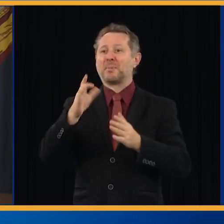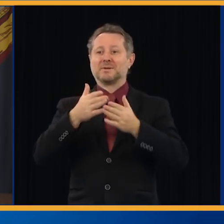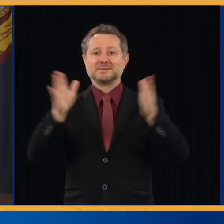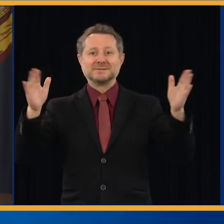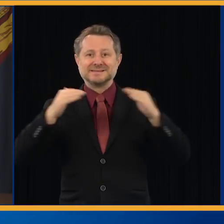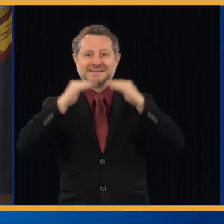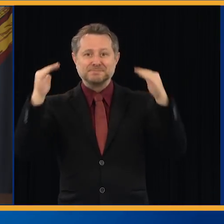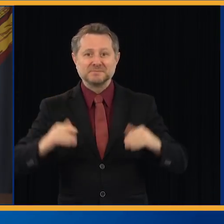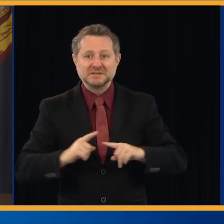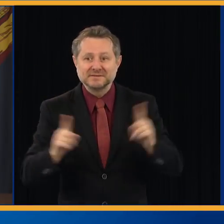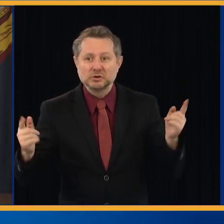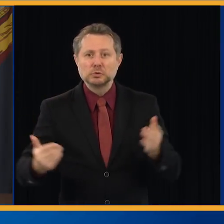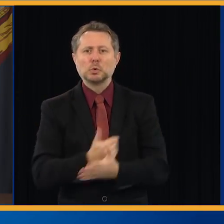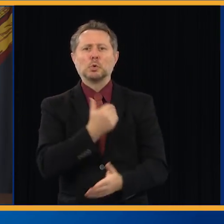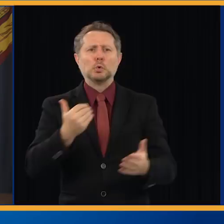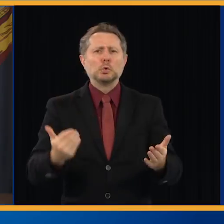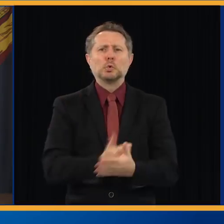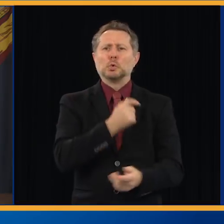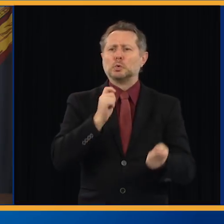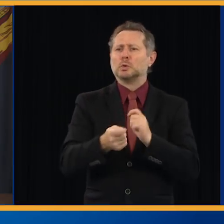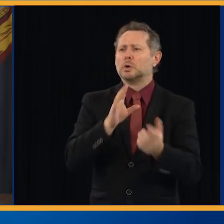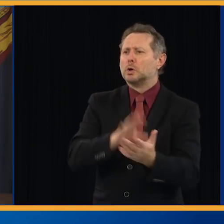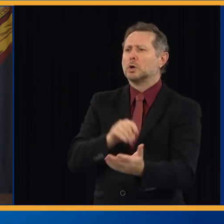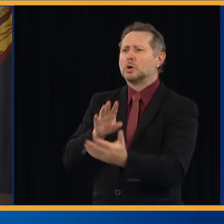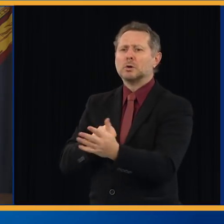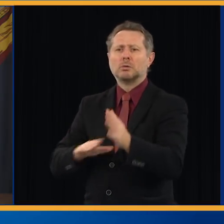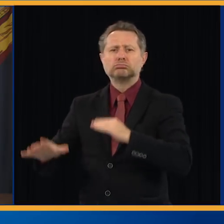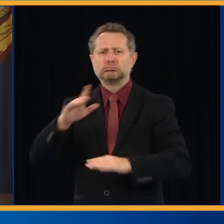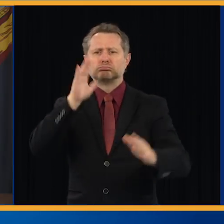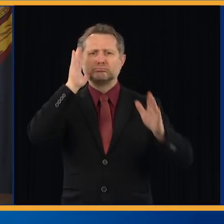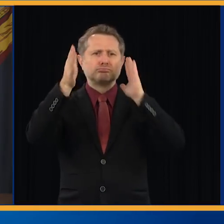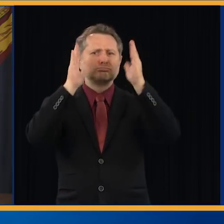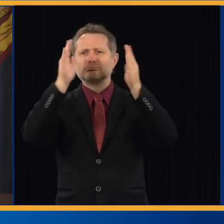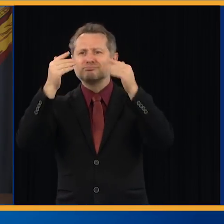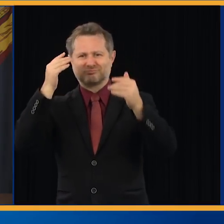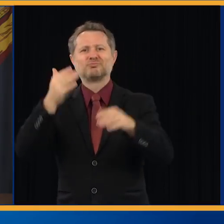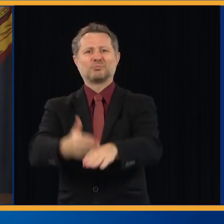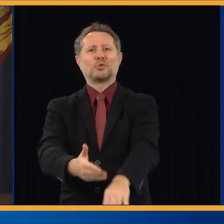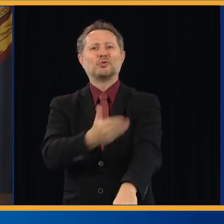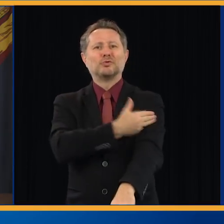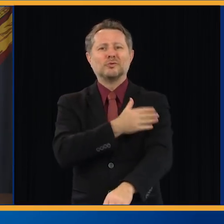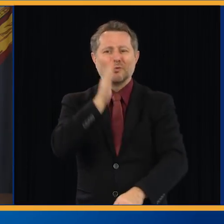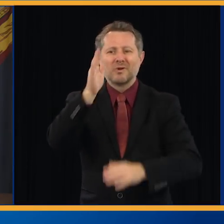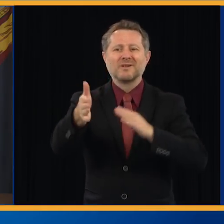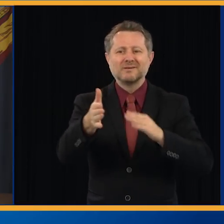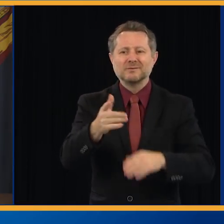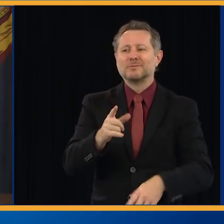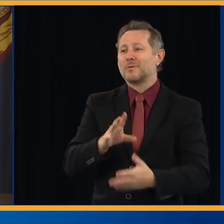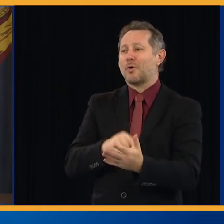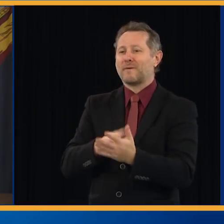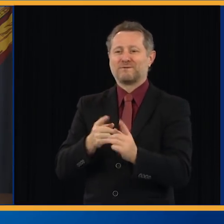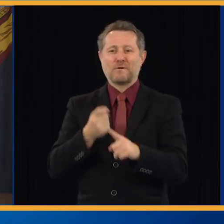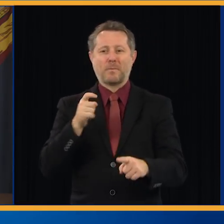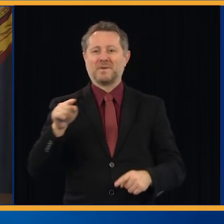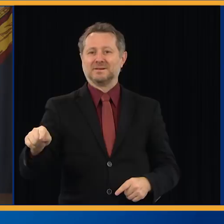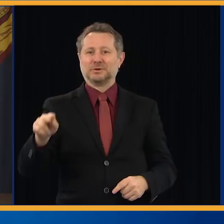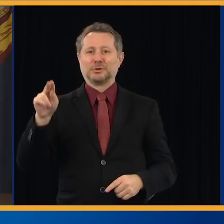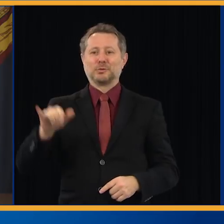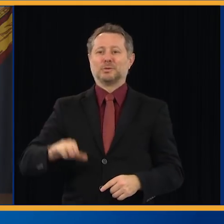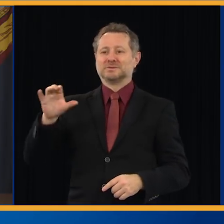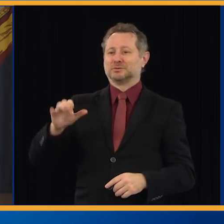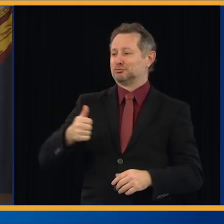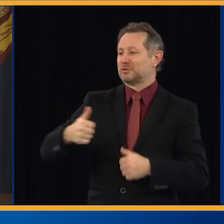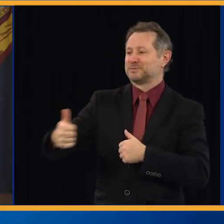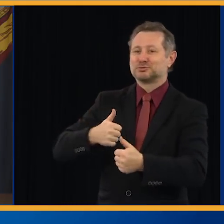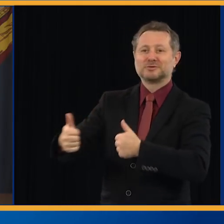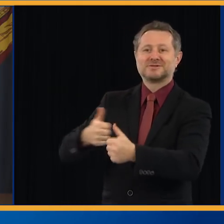And I think we're going to improve and learn from this experience with the New York City transit system. Because the truth is,